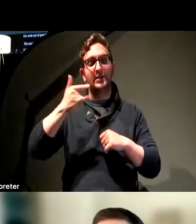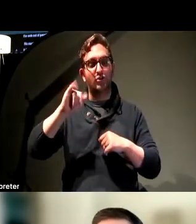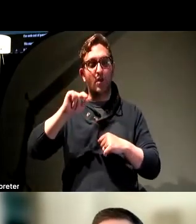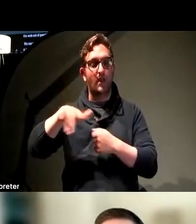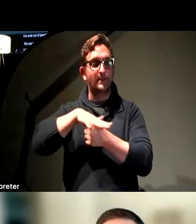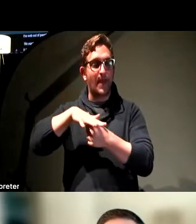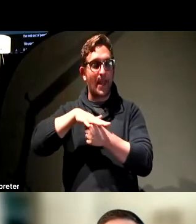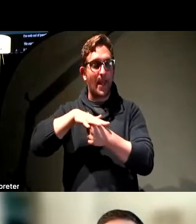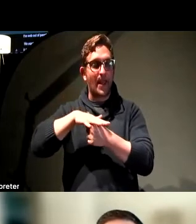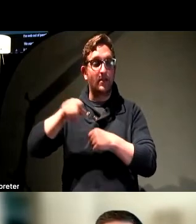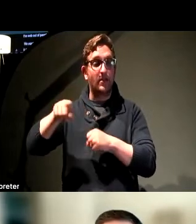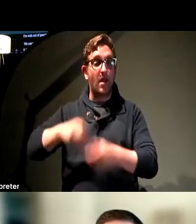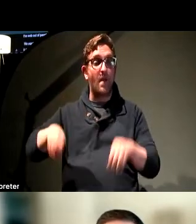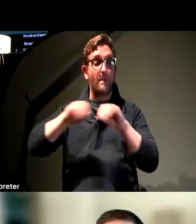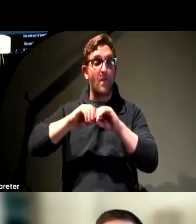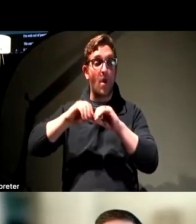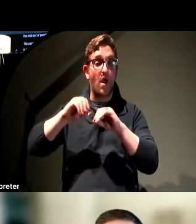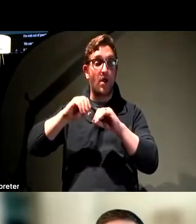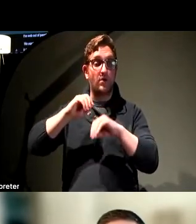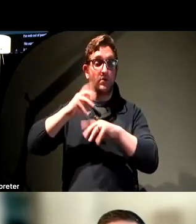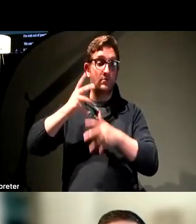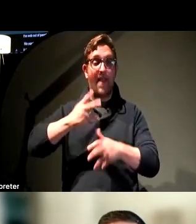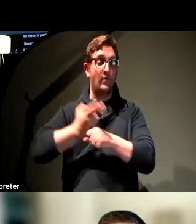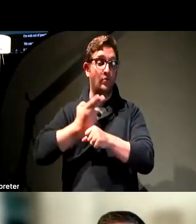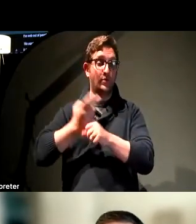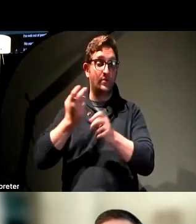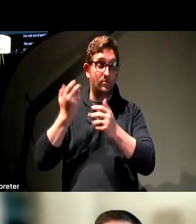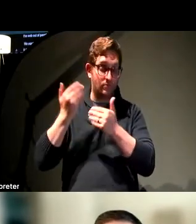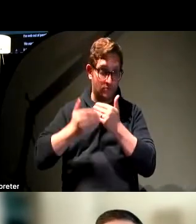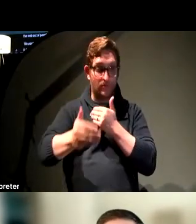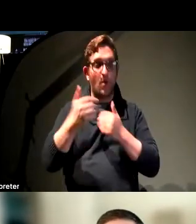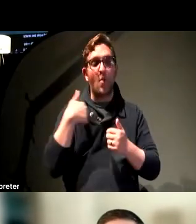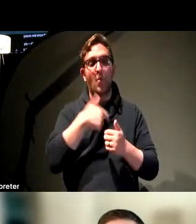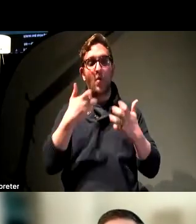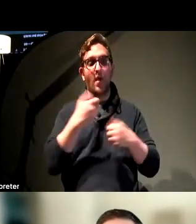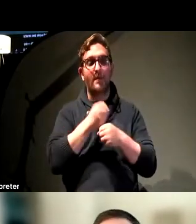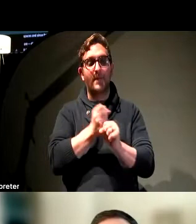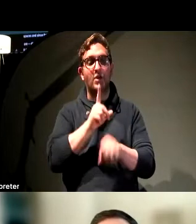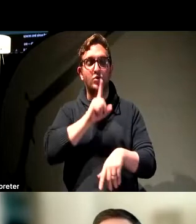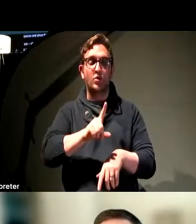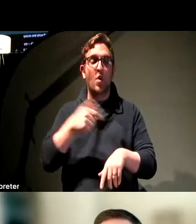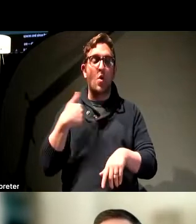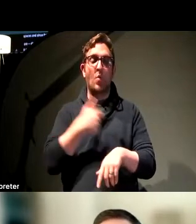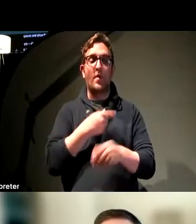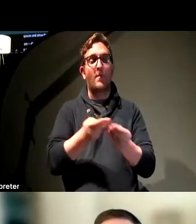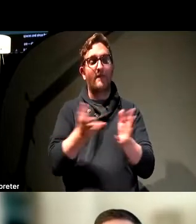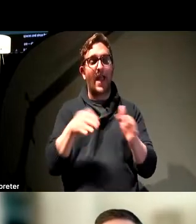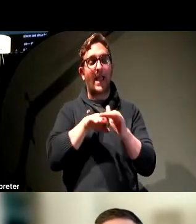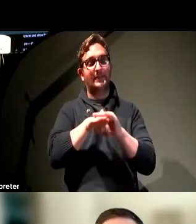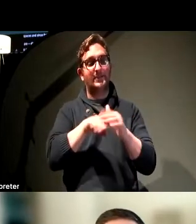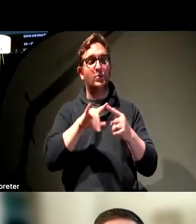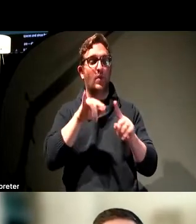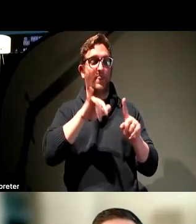larger now, we in turn want to make sure that we are providing as much equivalence as we can to the opportunities that